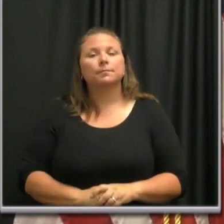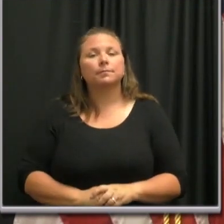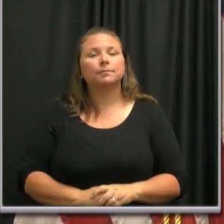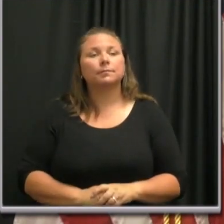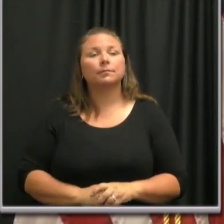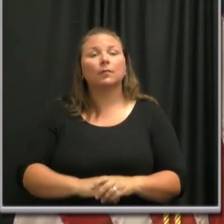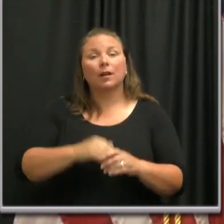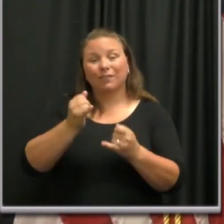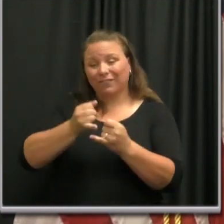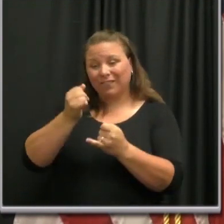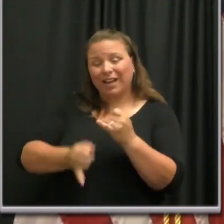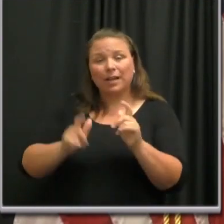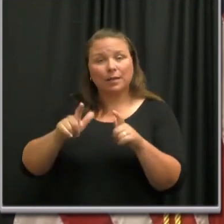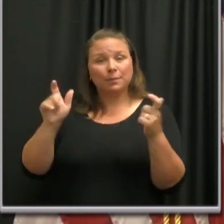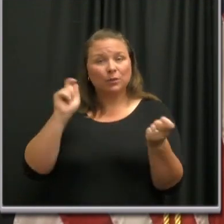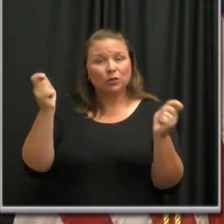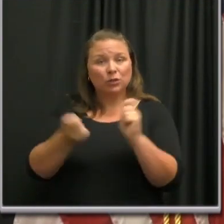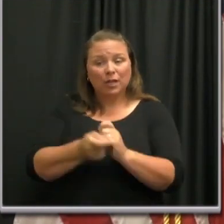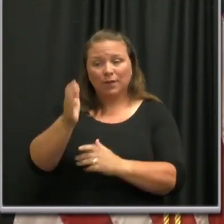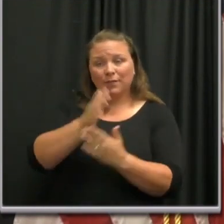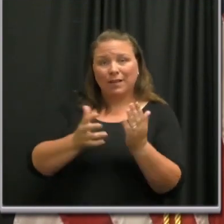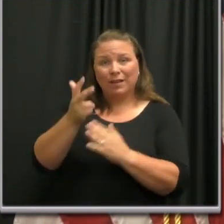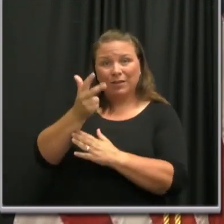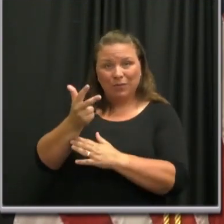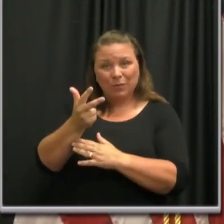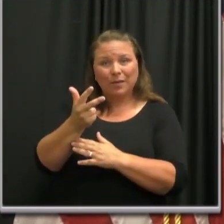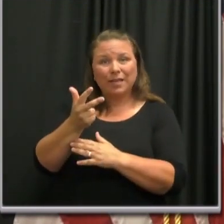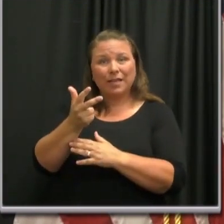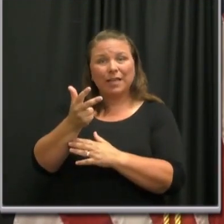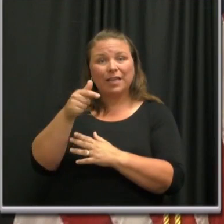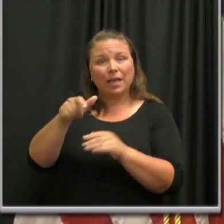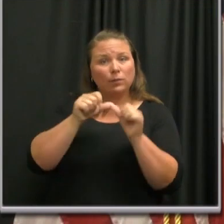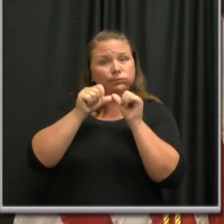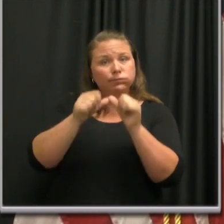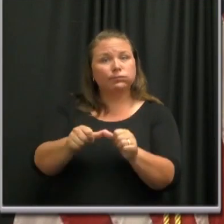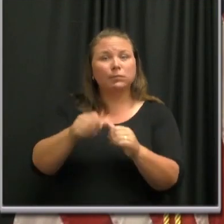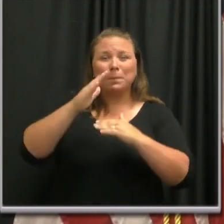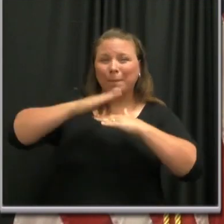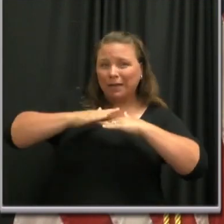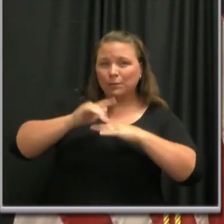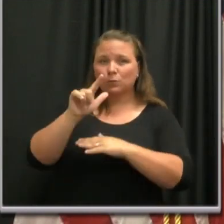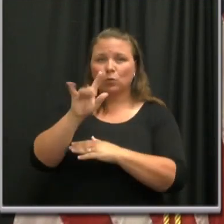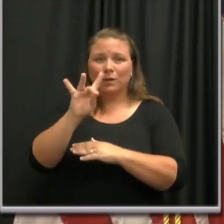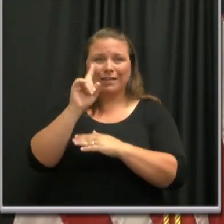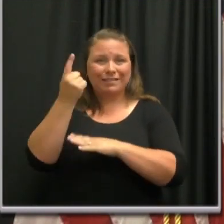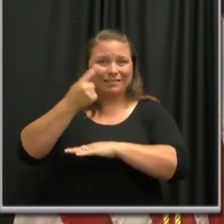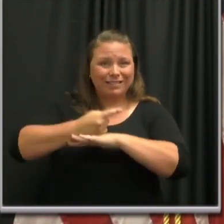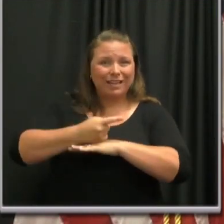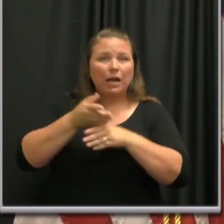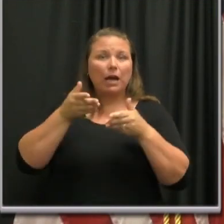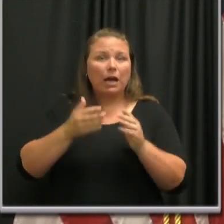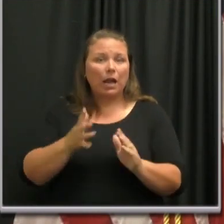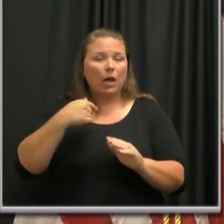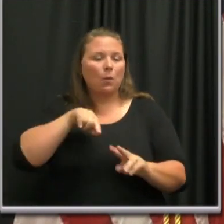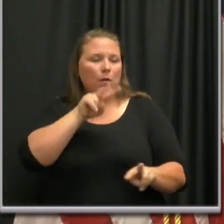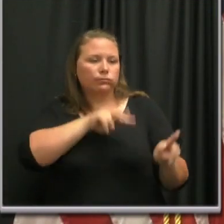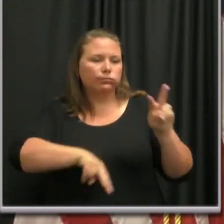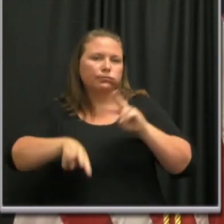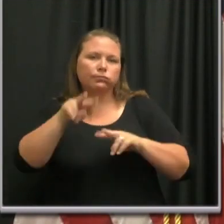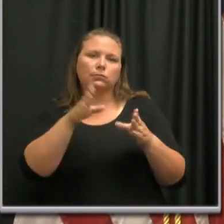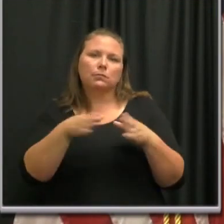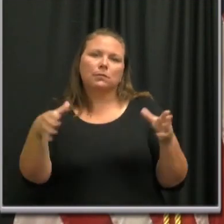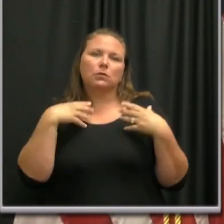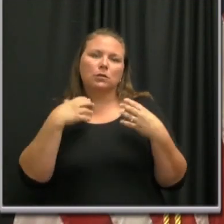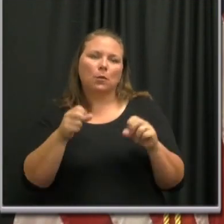Finally, the other major change is that phase three is intended to last at least 28 days, which will allow the Metro Public Health Department